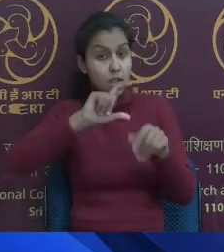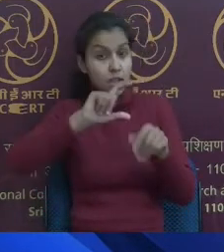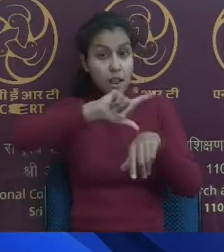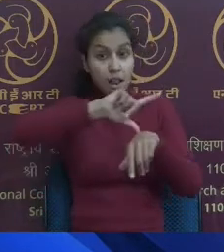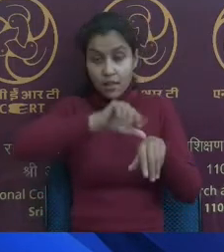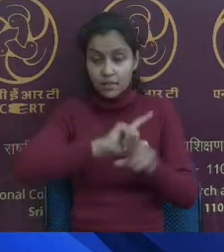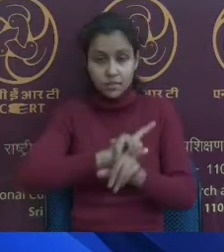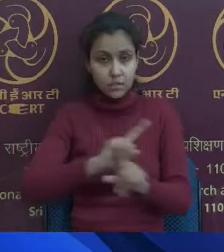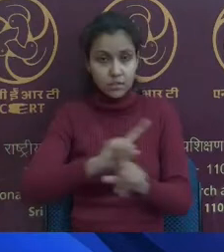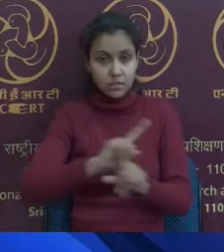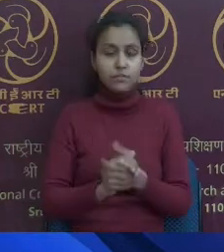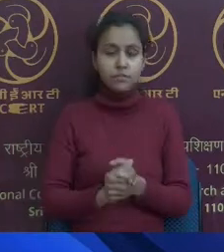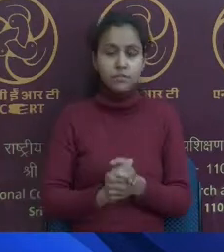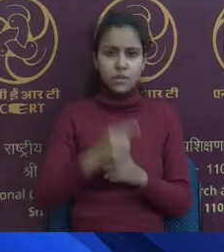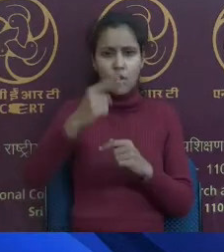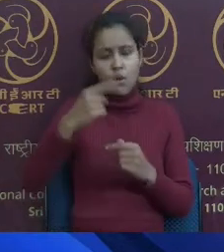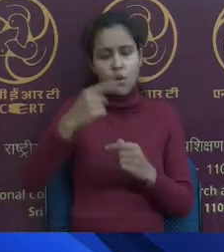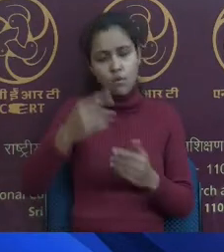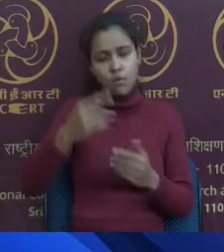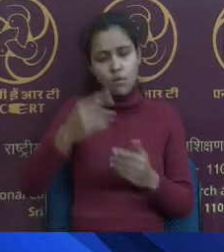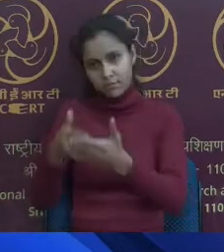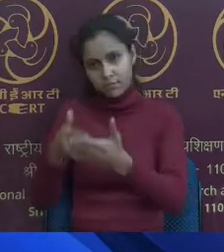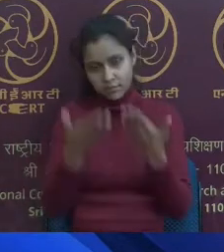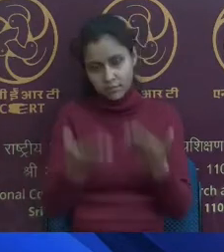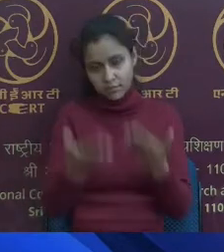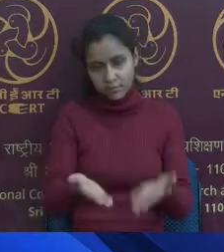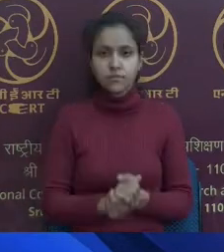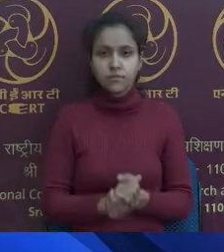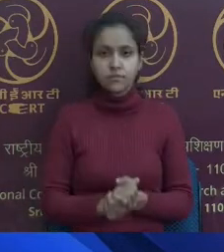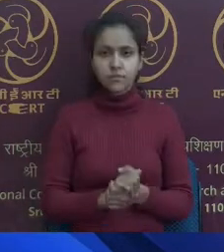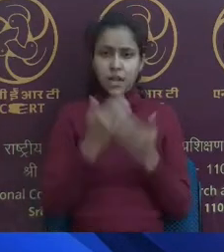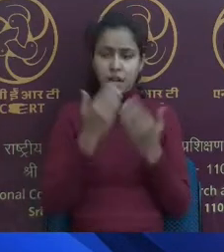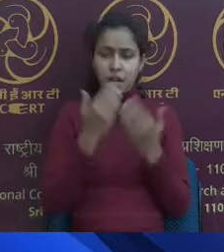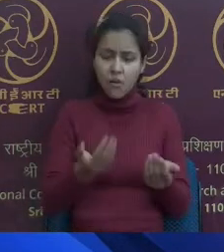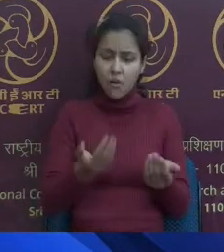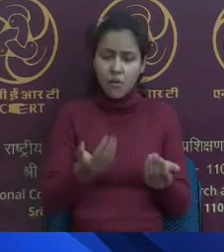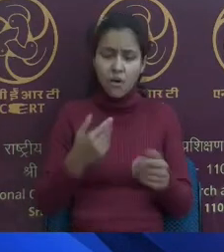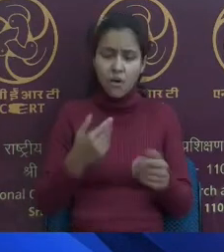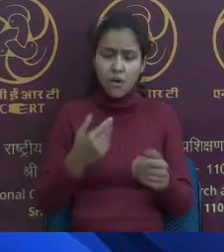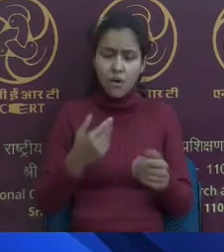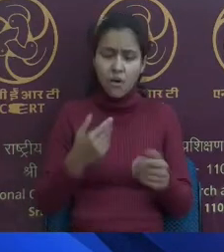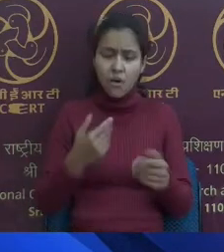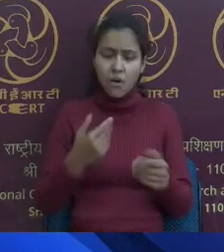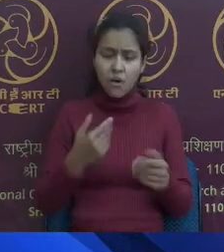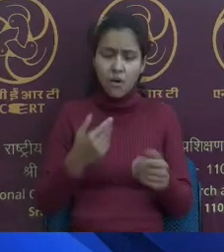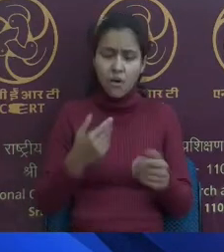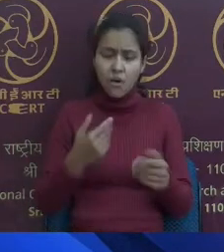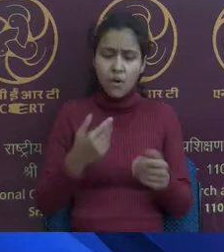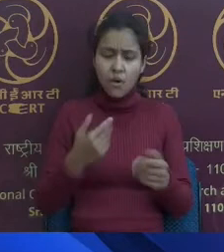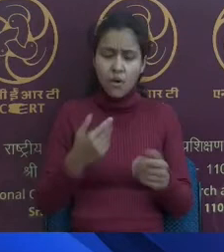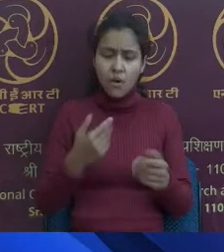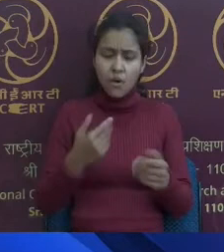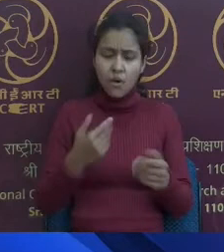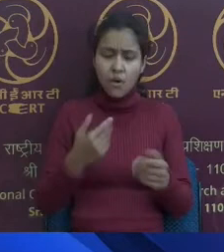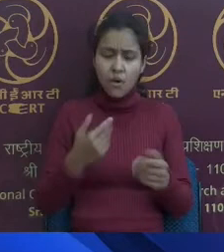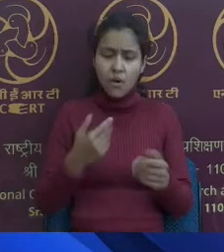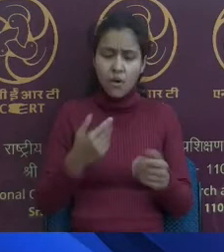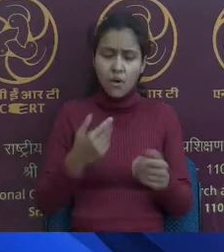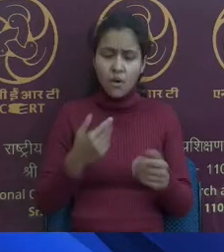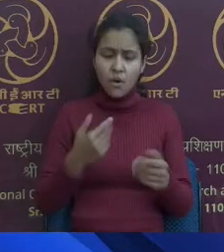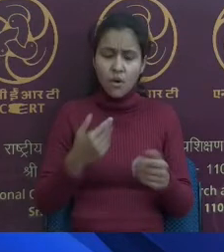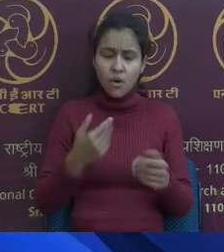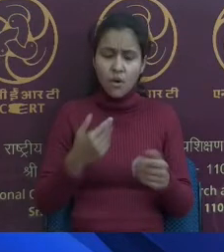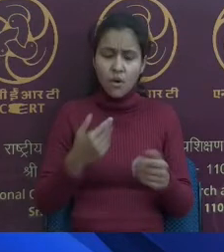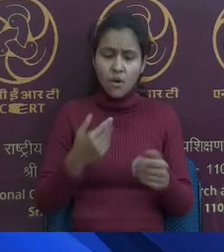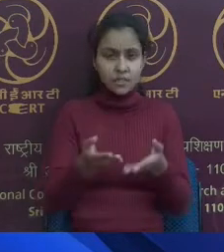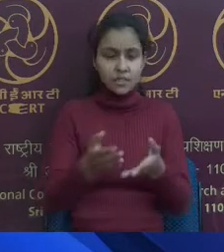always an issue. And now as my experience and a group of technical technologists, we have come out with a solution wherein